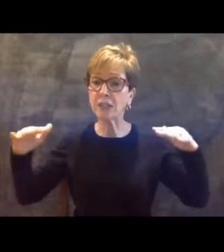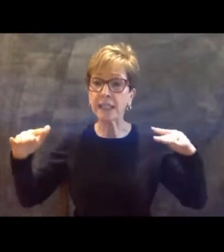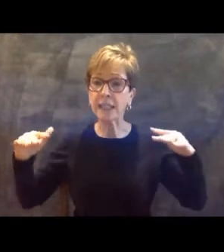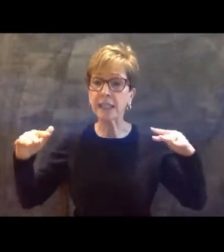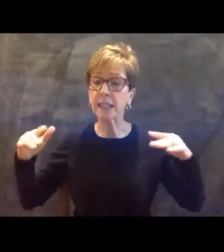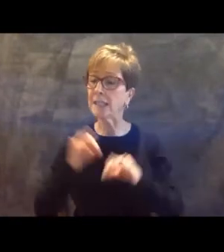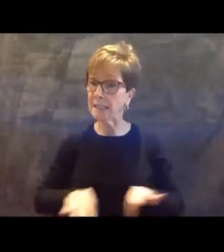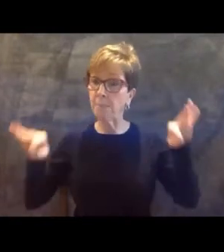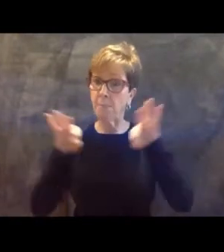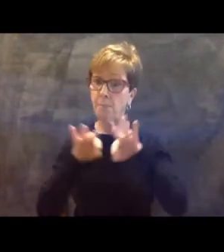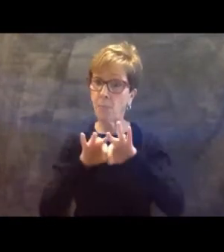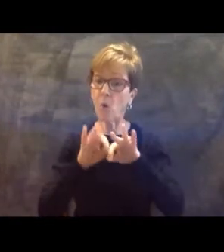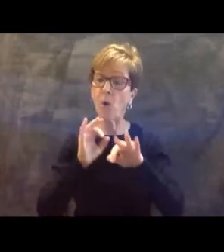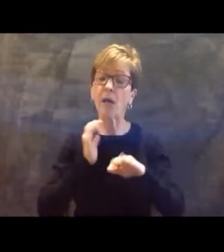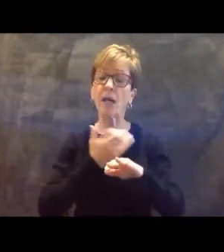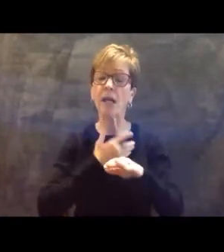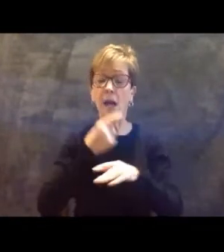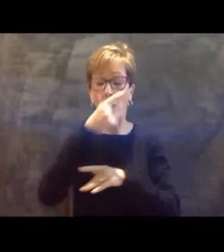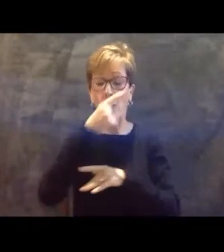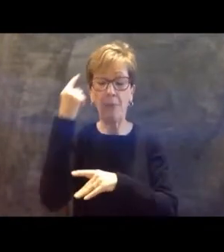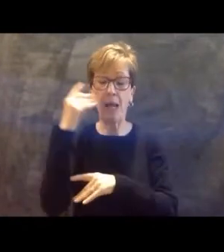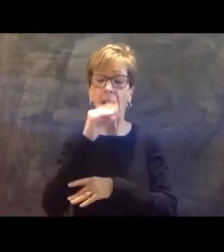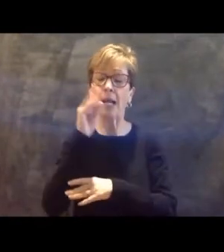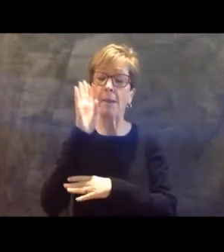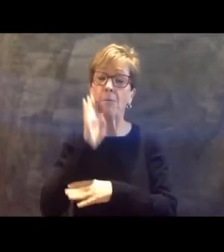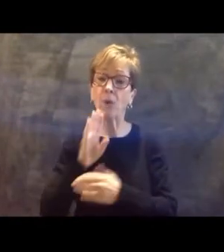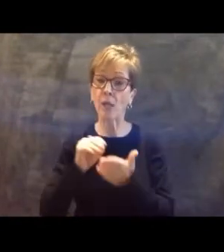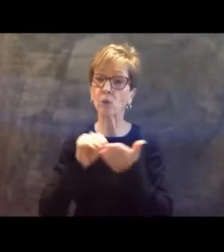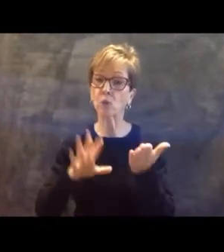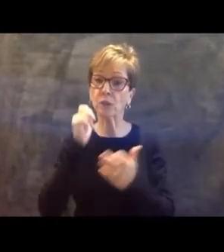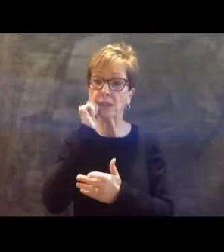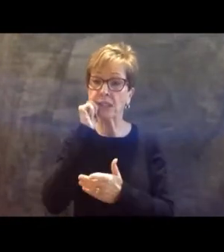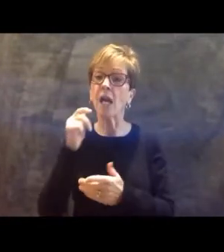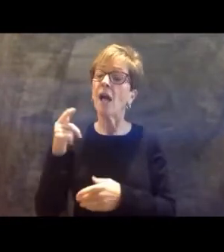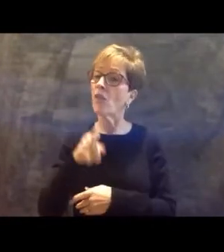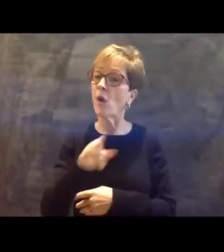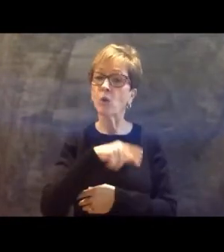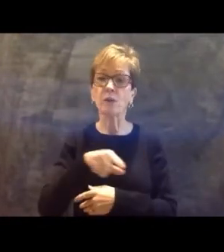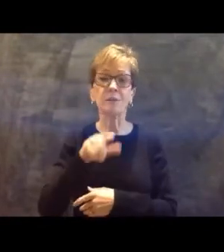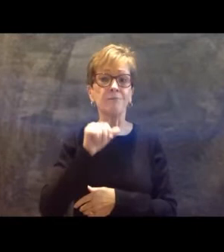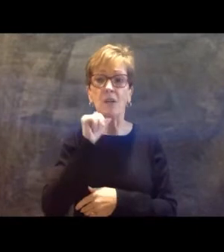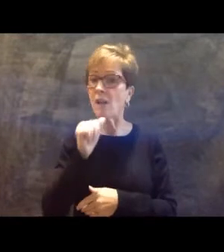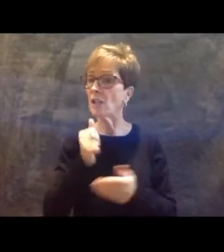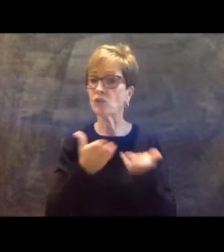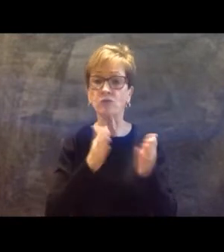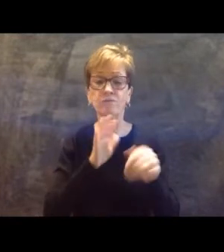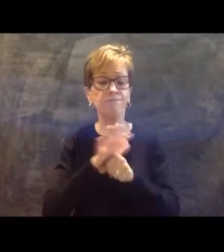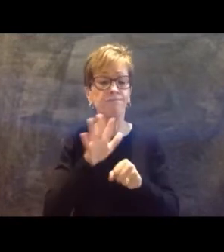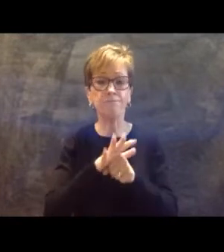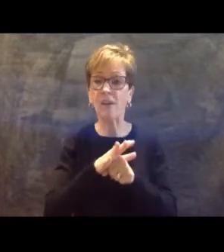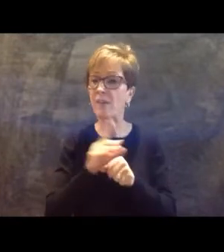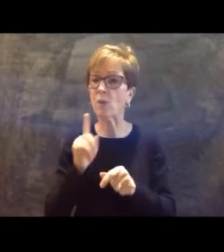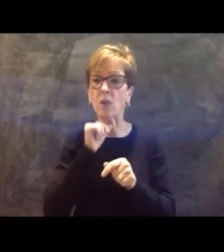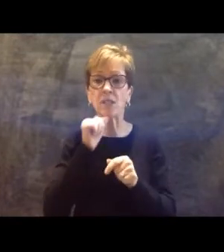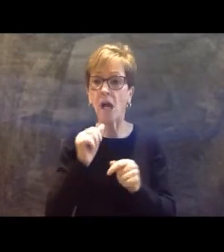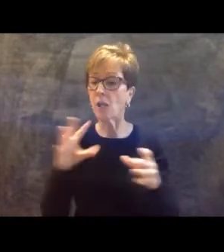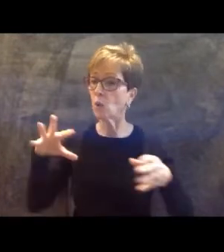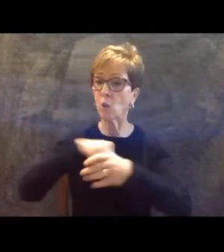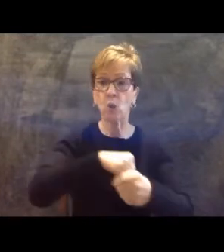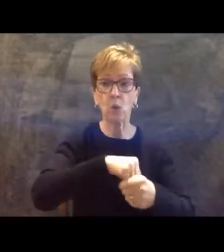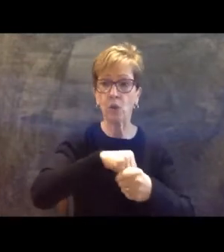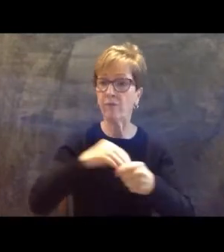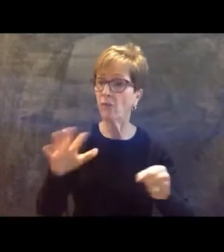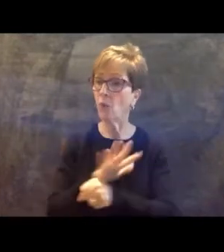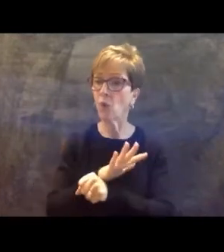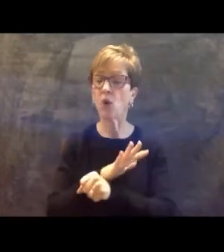our black and brown students and those from historically underserved or marginalized groups, that they have teachers as role models that have